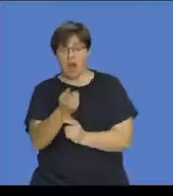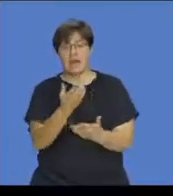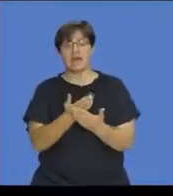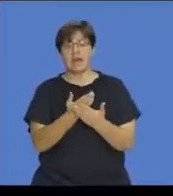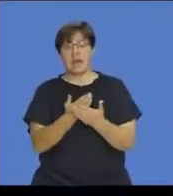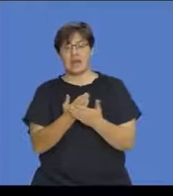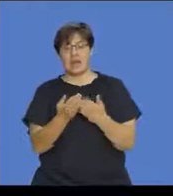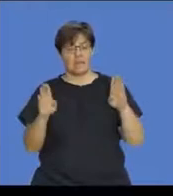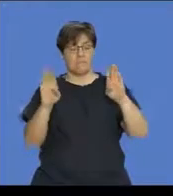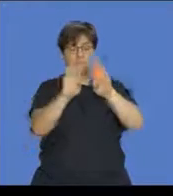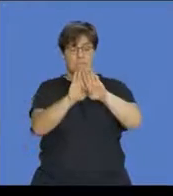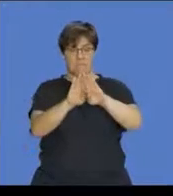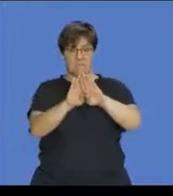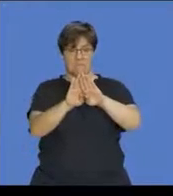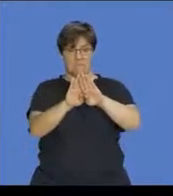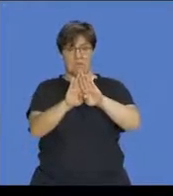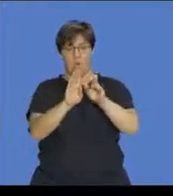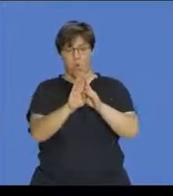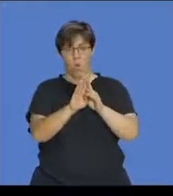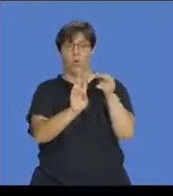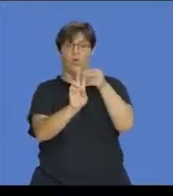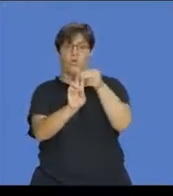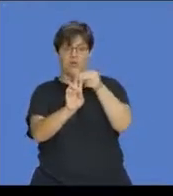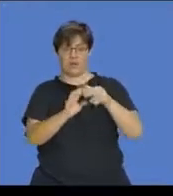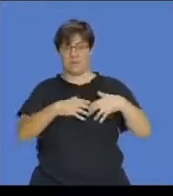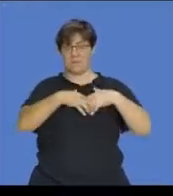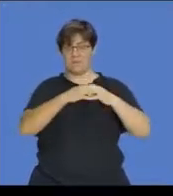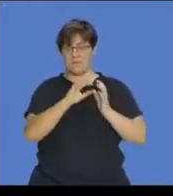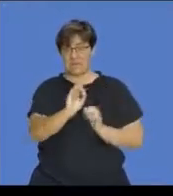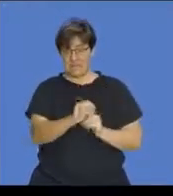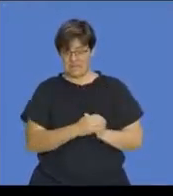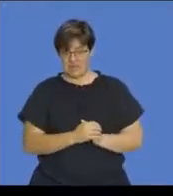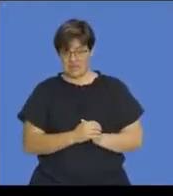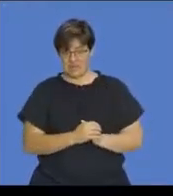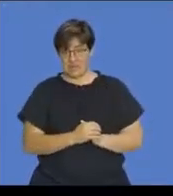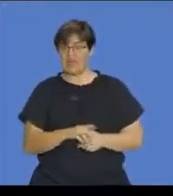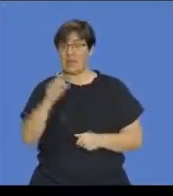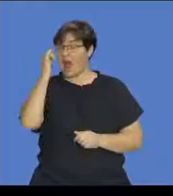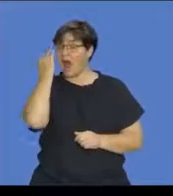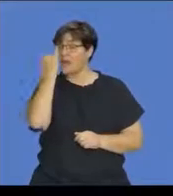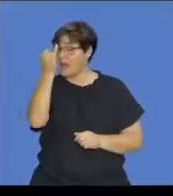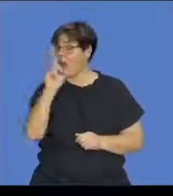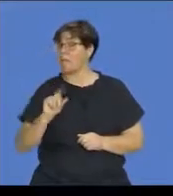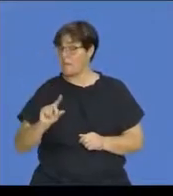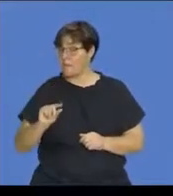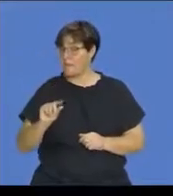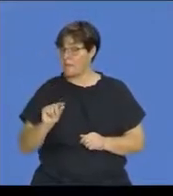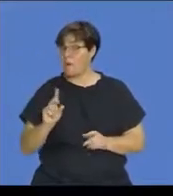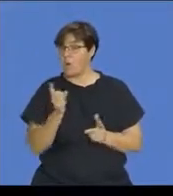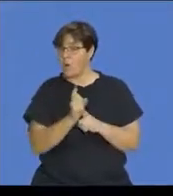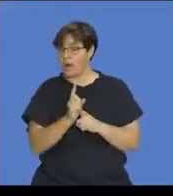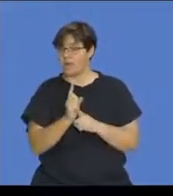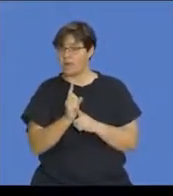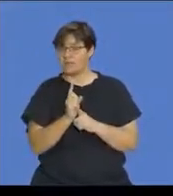have an intersection or they could have a union. And then there's this very interesting idea of something being called mutually